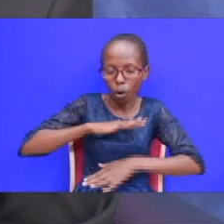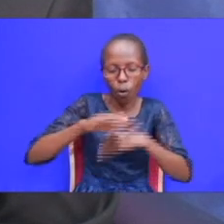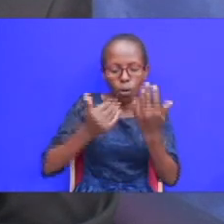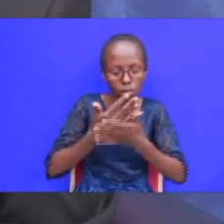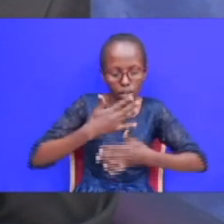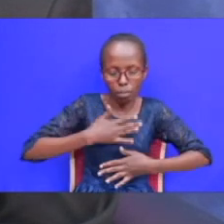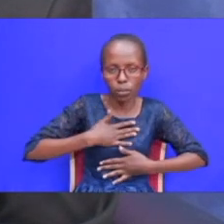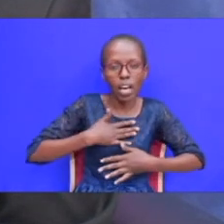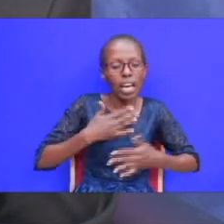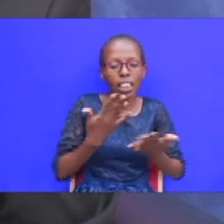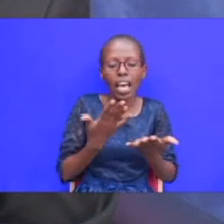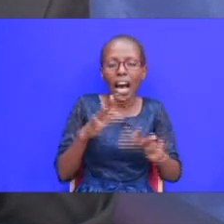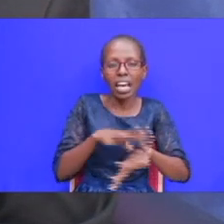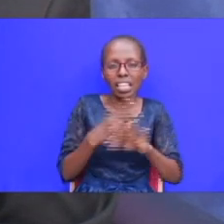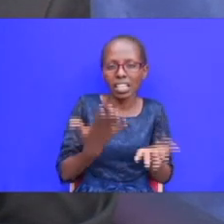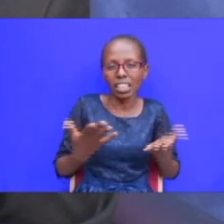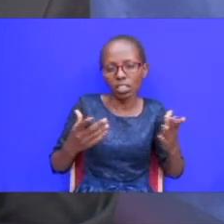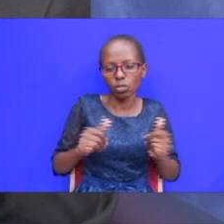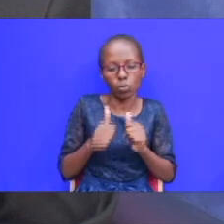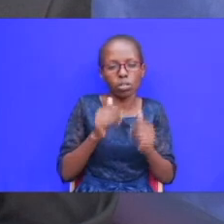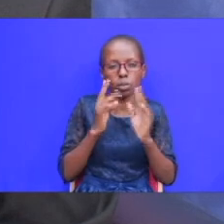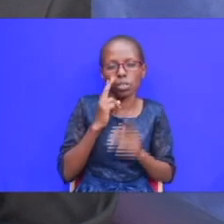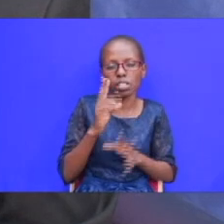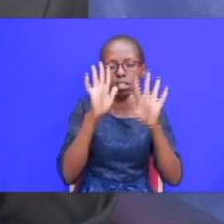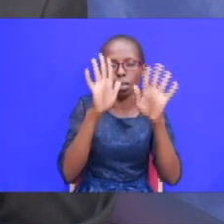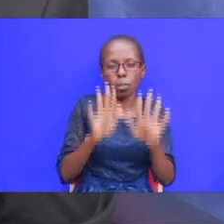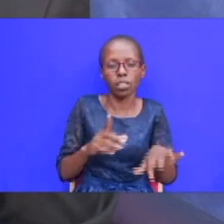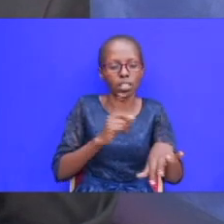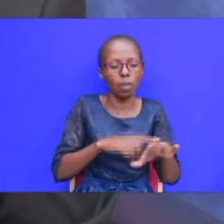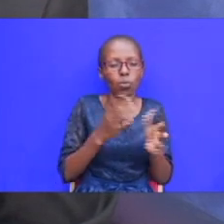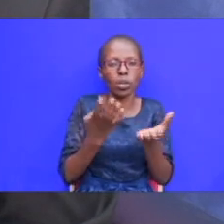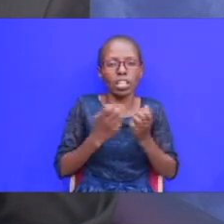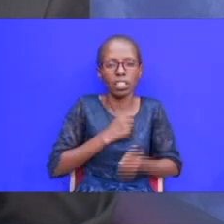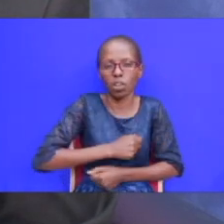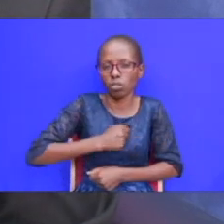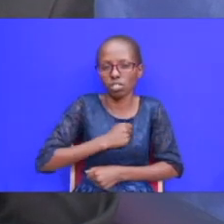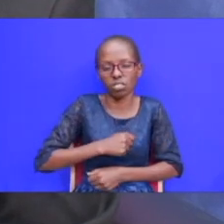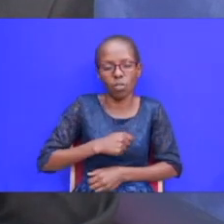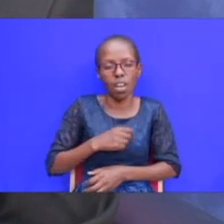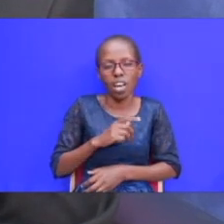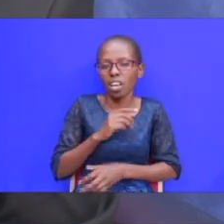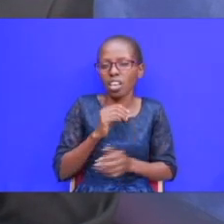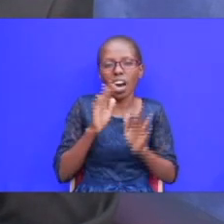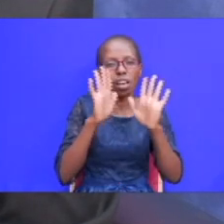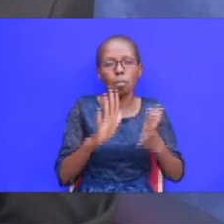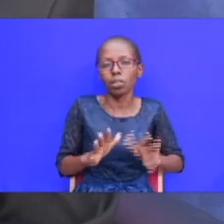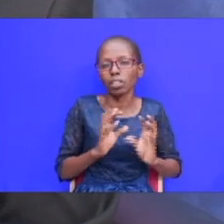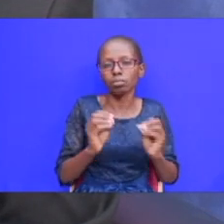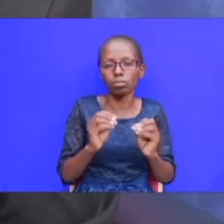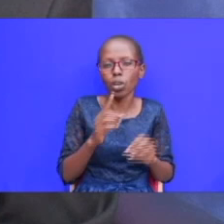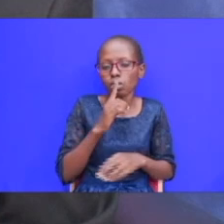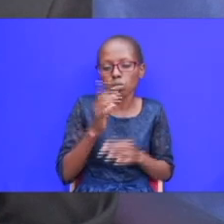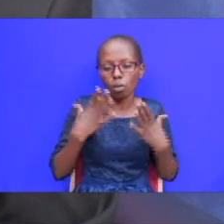that we hold on so much at times when we need reconciliation they don't hold any water so these people went